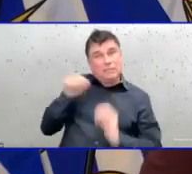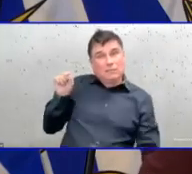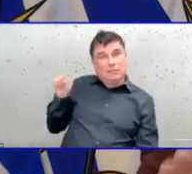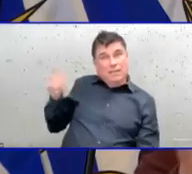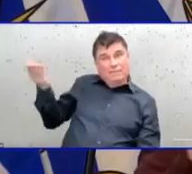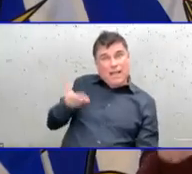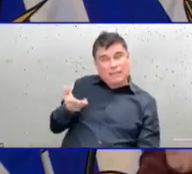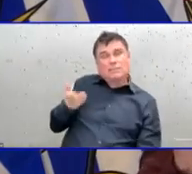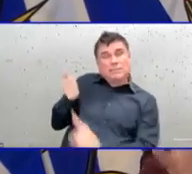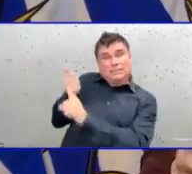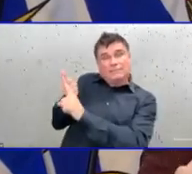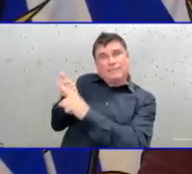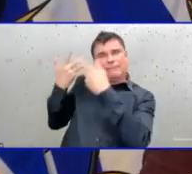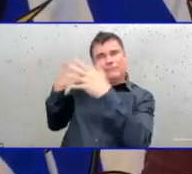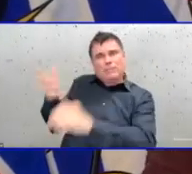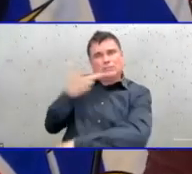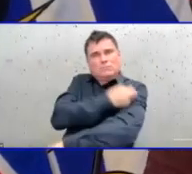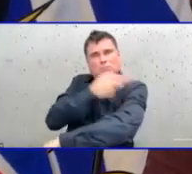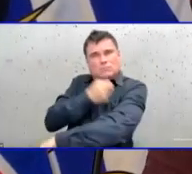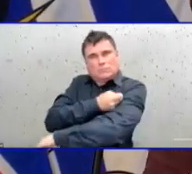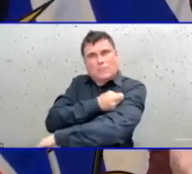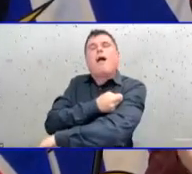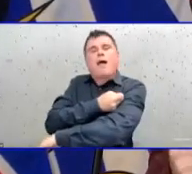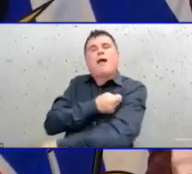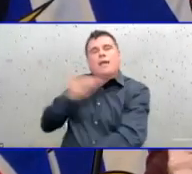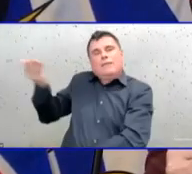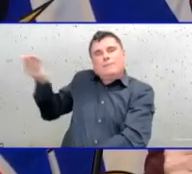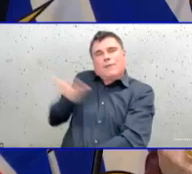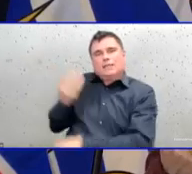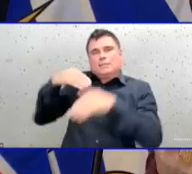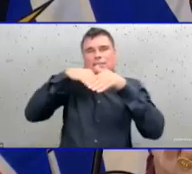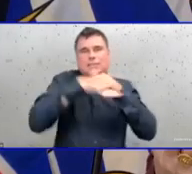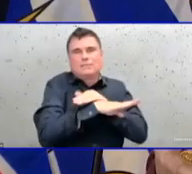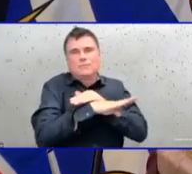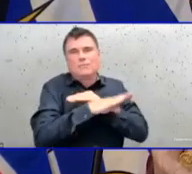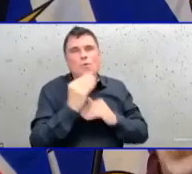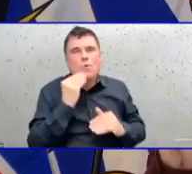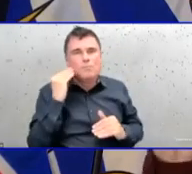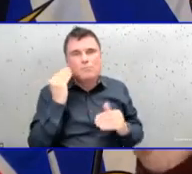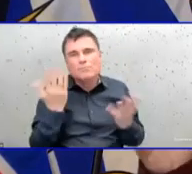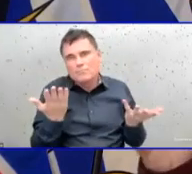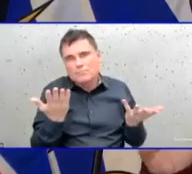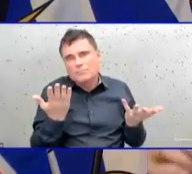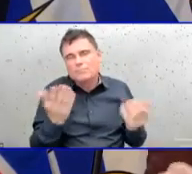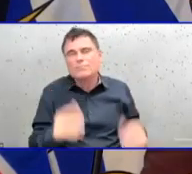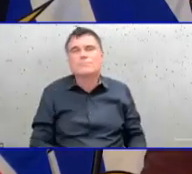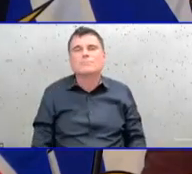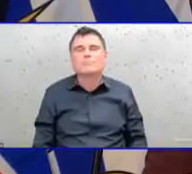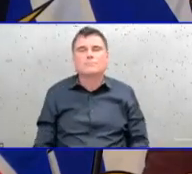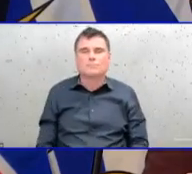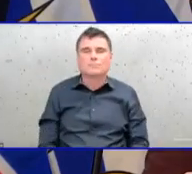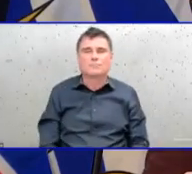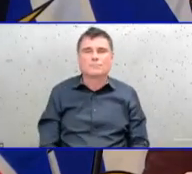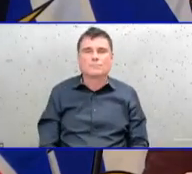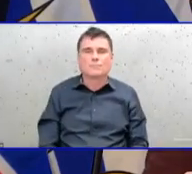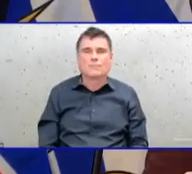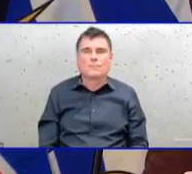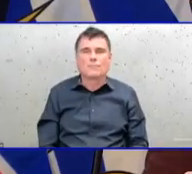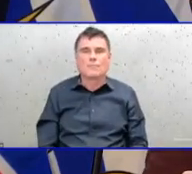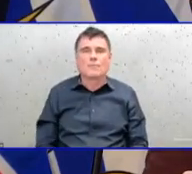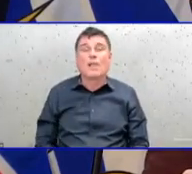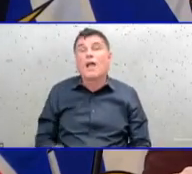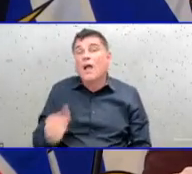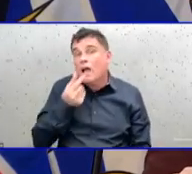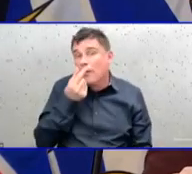influenza yet to know exactly. We've had, I believe it's one B and three A's of two different, one was the A